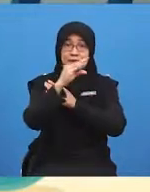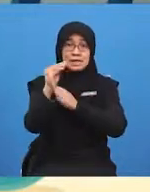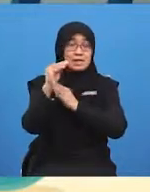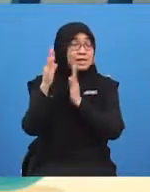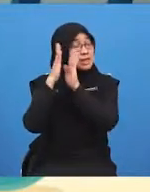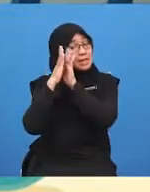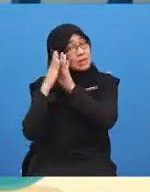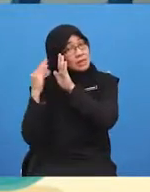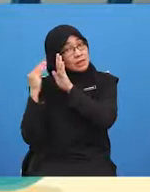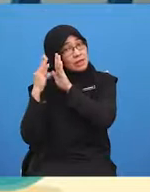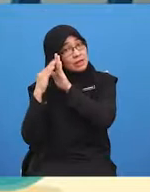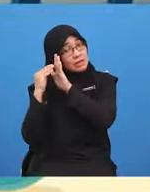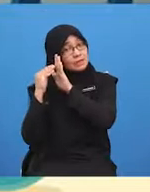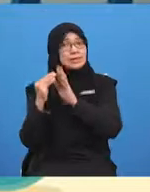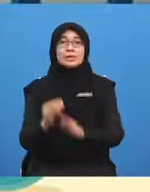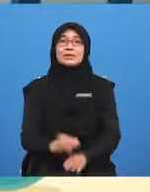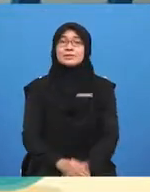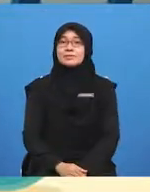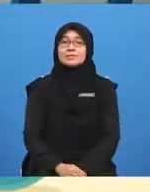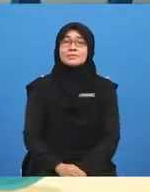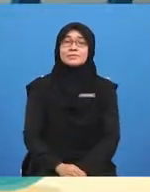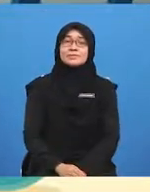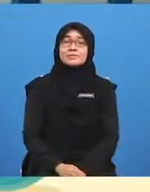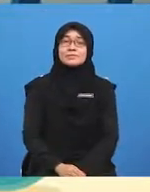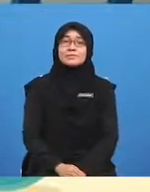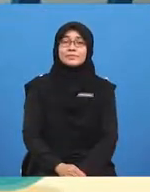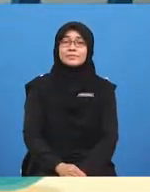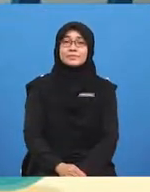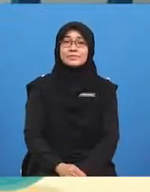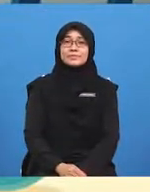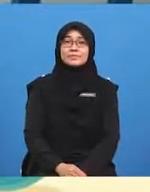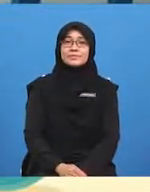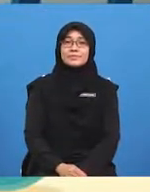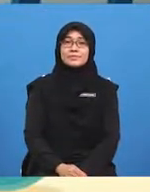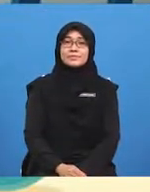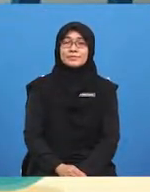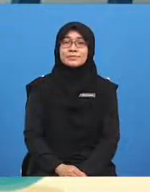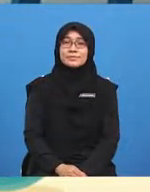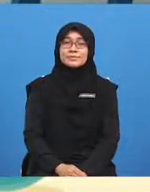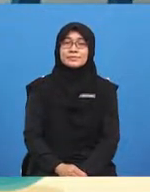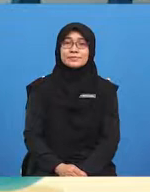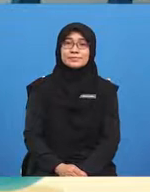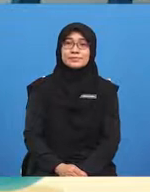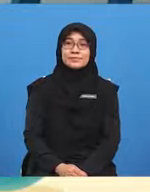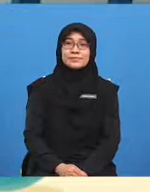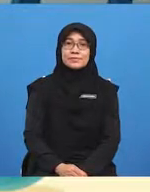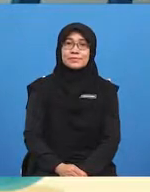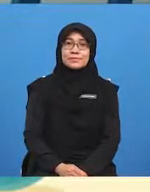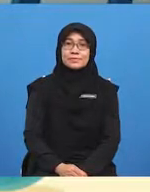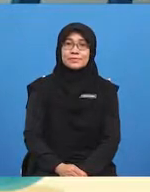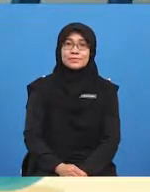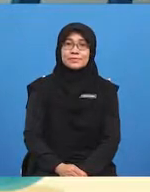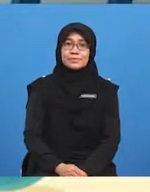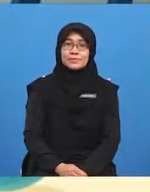whatever you're using for your nest today we are going to keep it somewhere where you can take three big